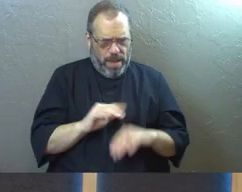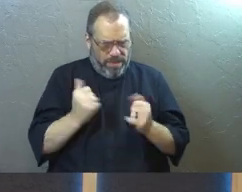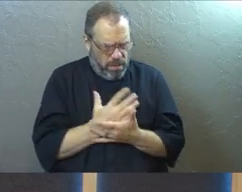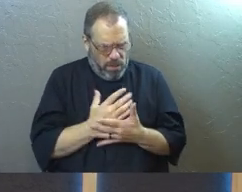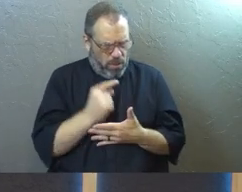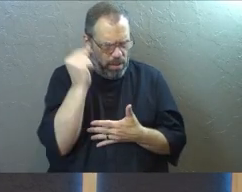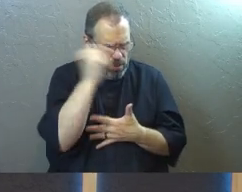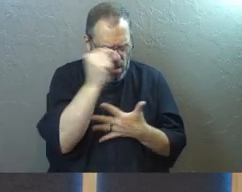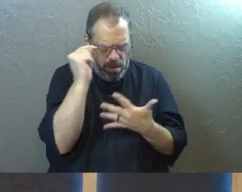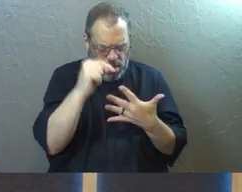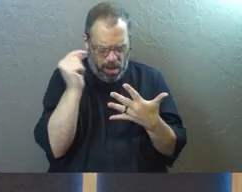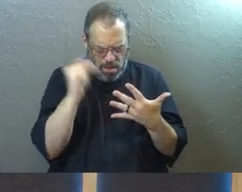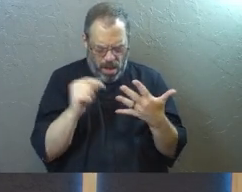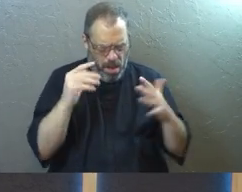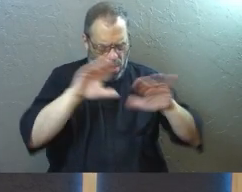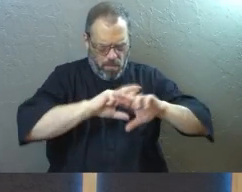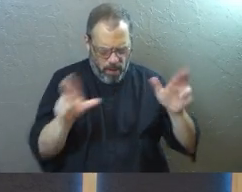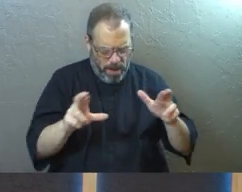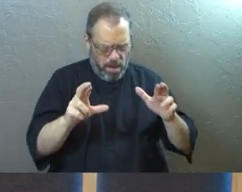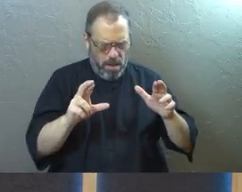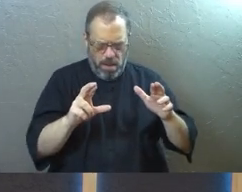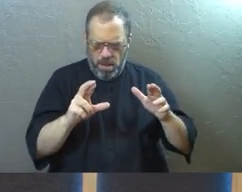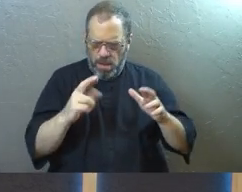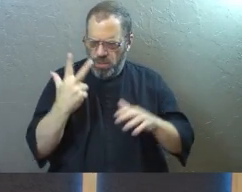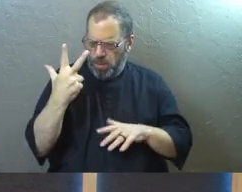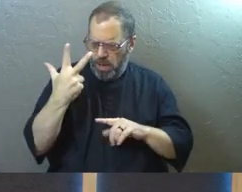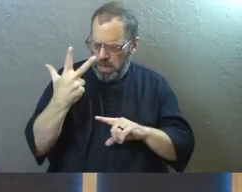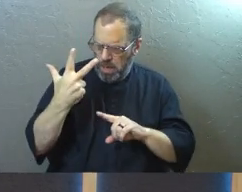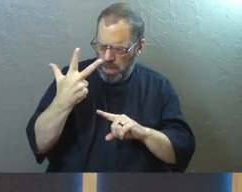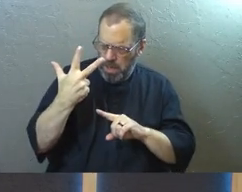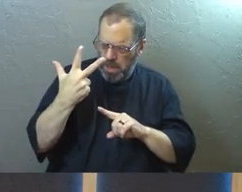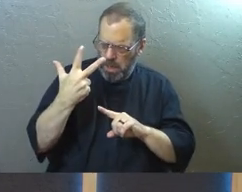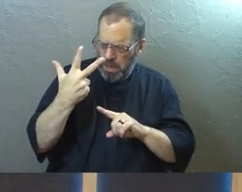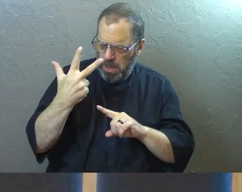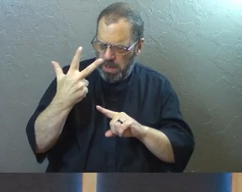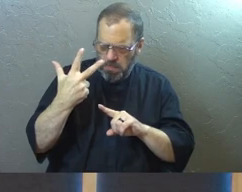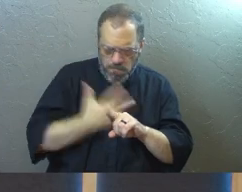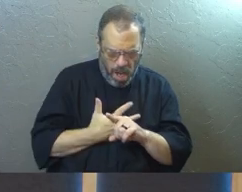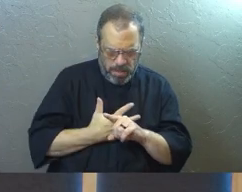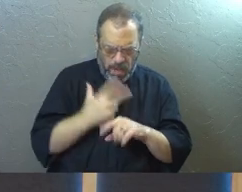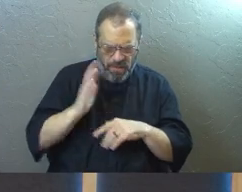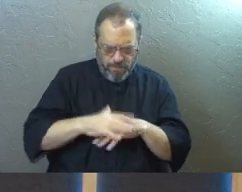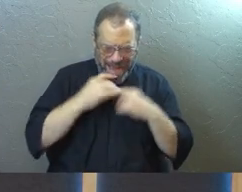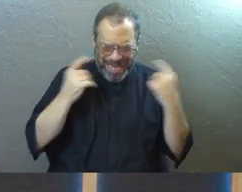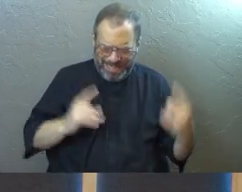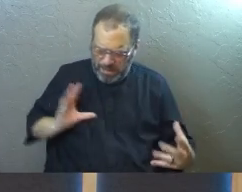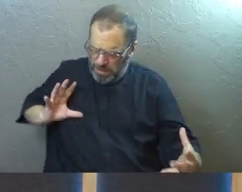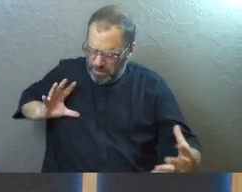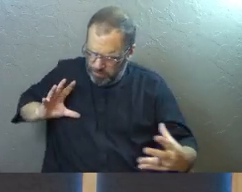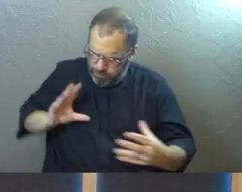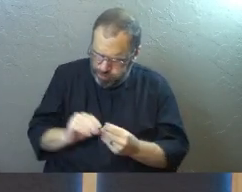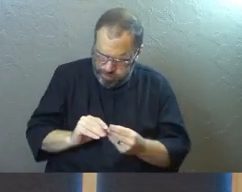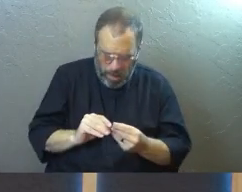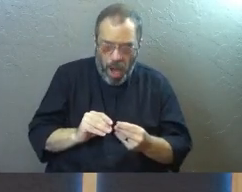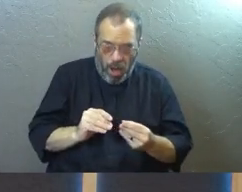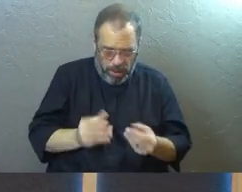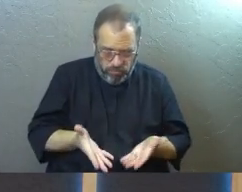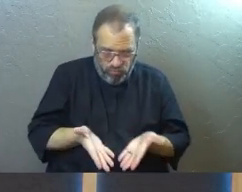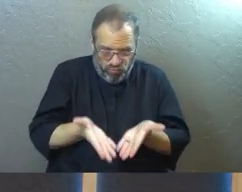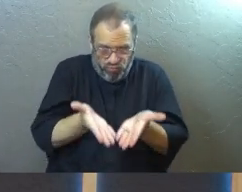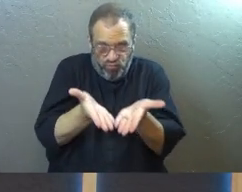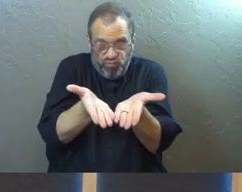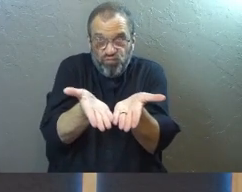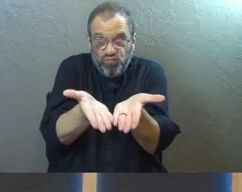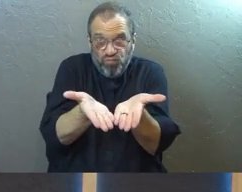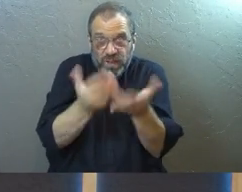my stuff here, right? And I've got the past three months of sin bank statements ready to go. If he wants to look at them, my God,